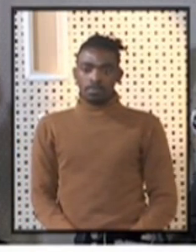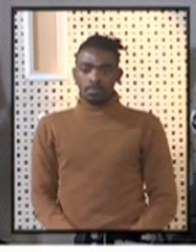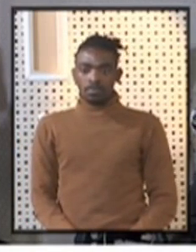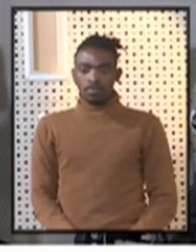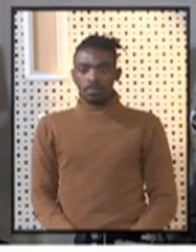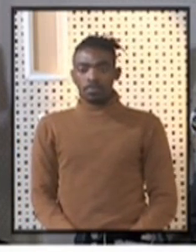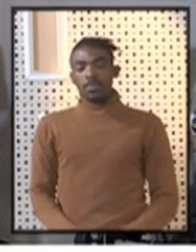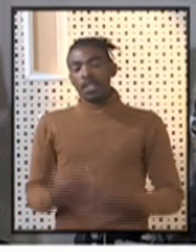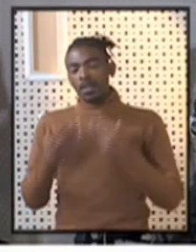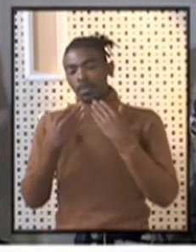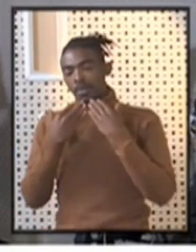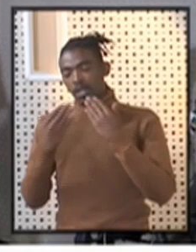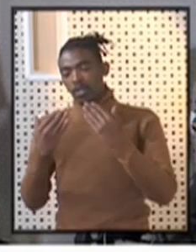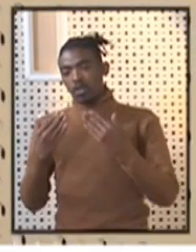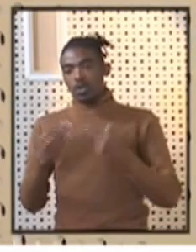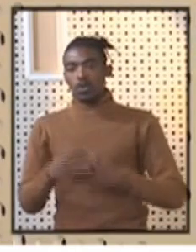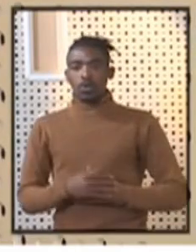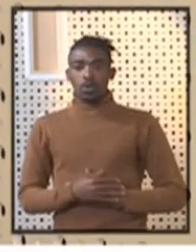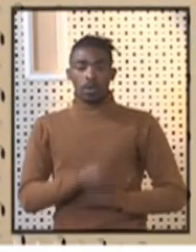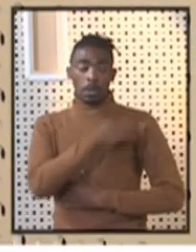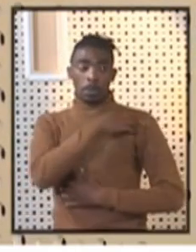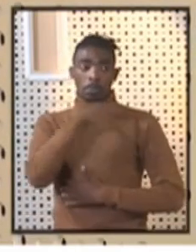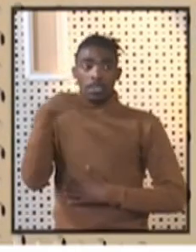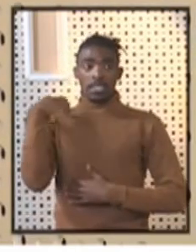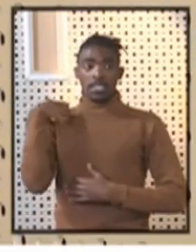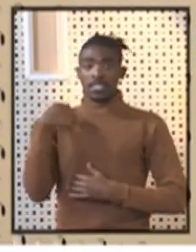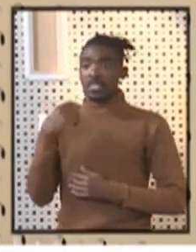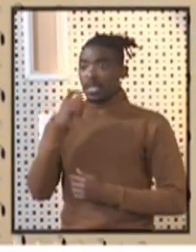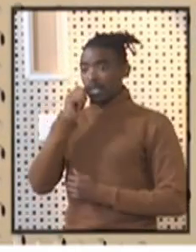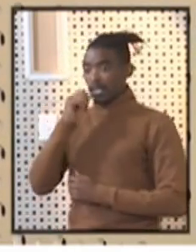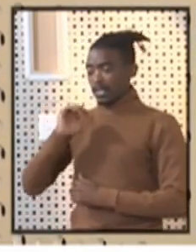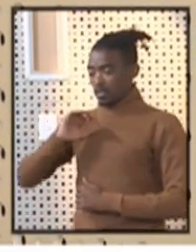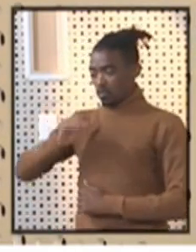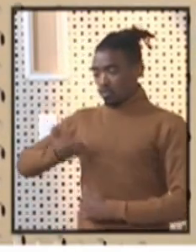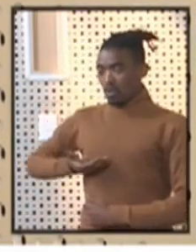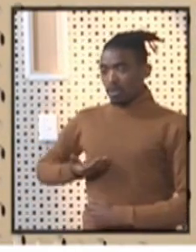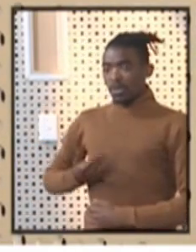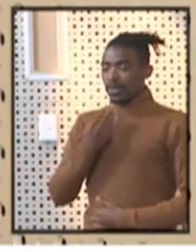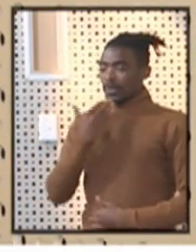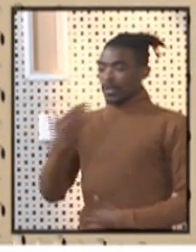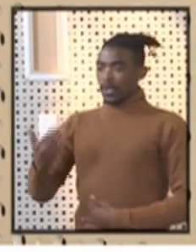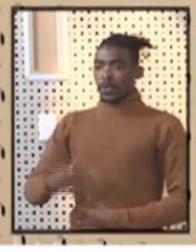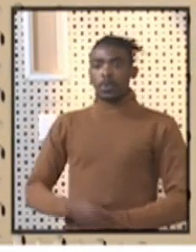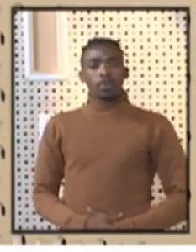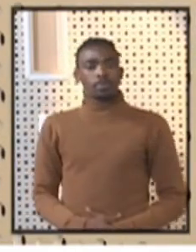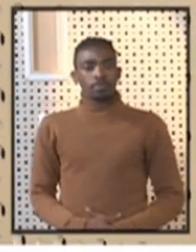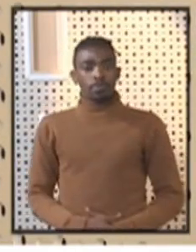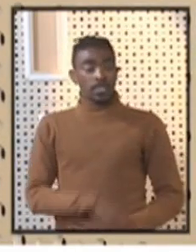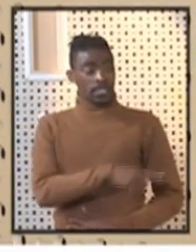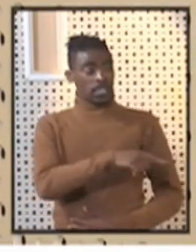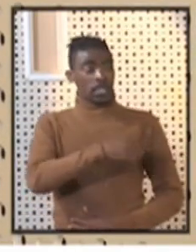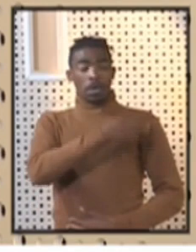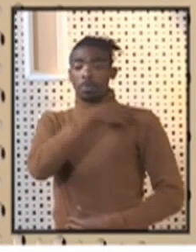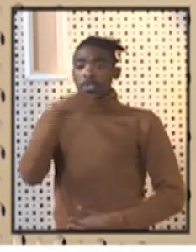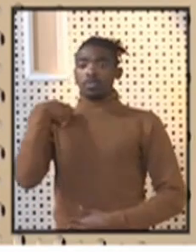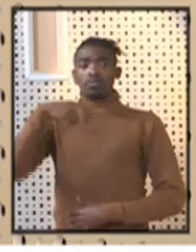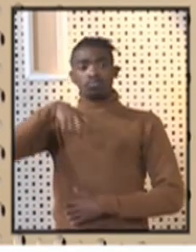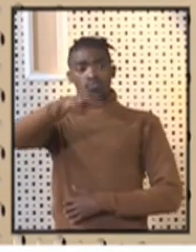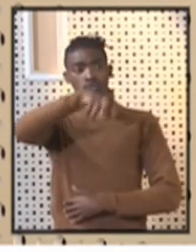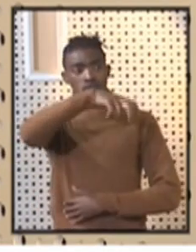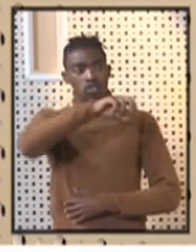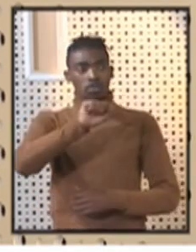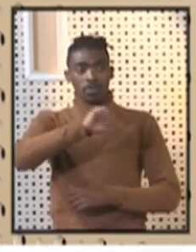Thank you very much, Minister. Ladies and gentlemen, that was the Minister of Tourism in the Republic of South Africa,